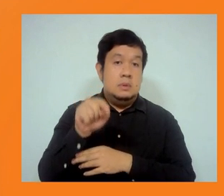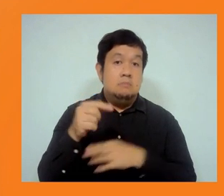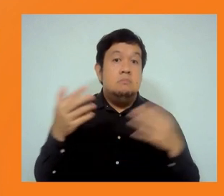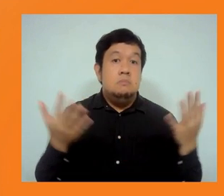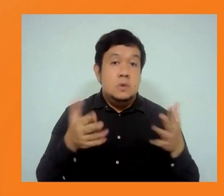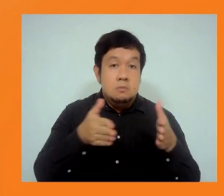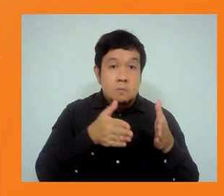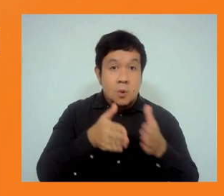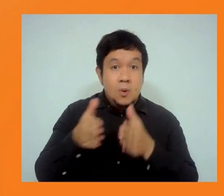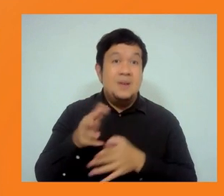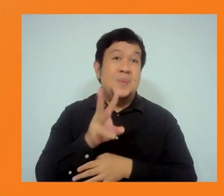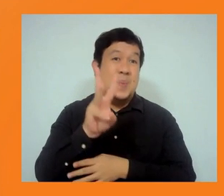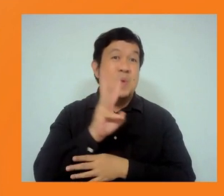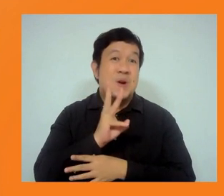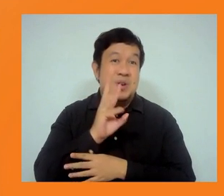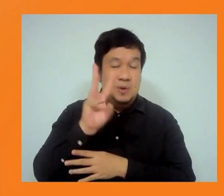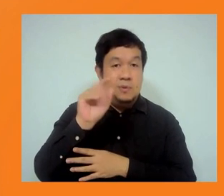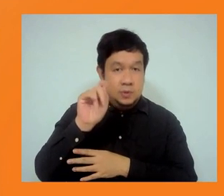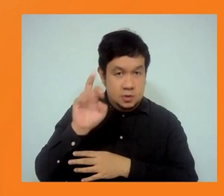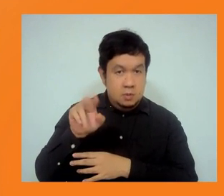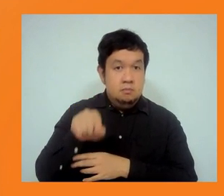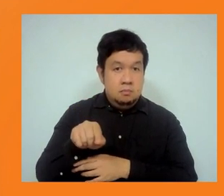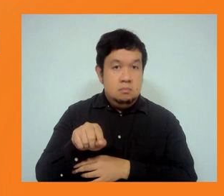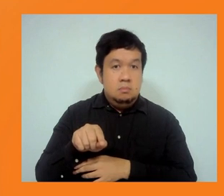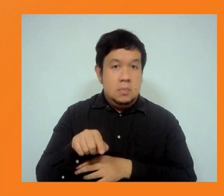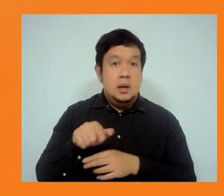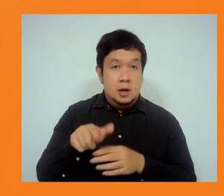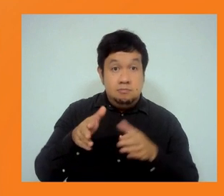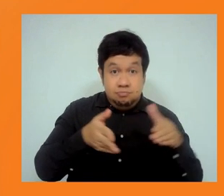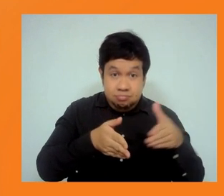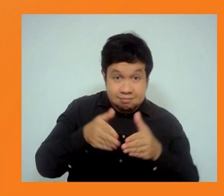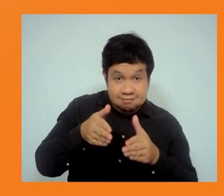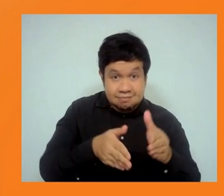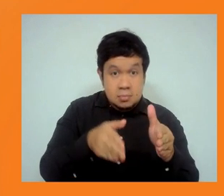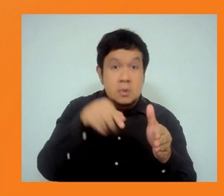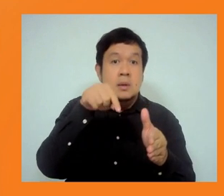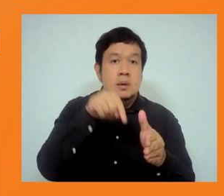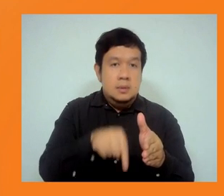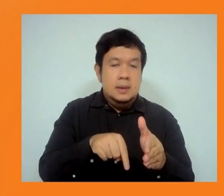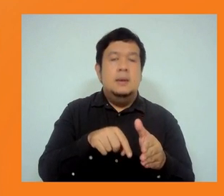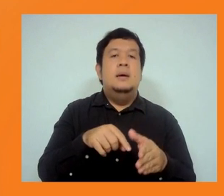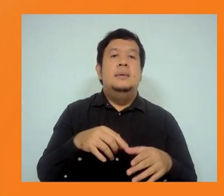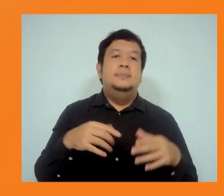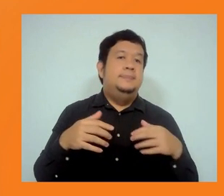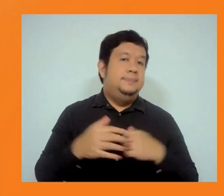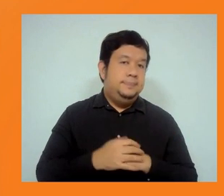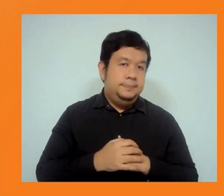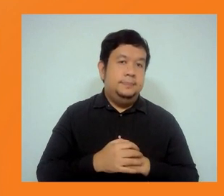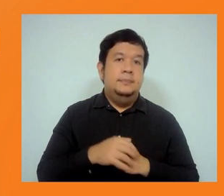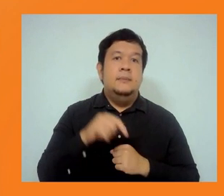where it's been completely encroached and concretized under the KEIP.